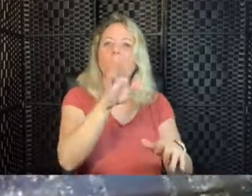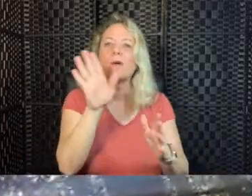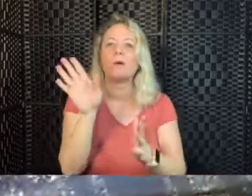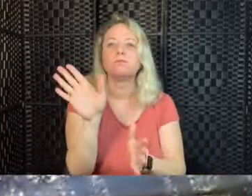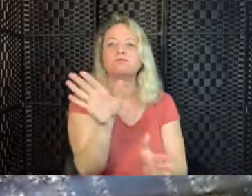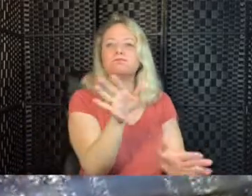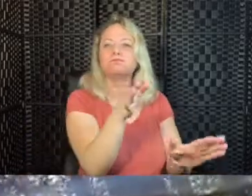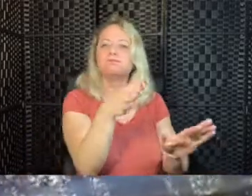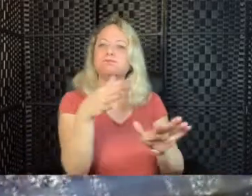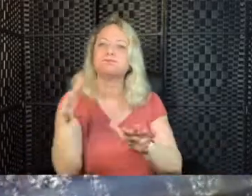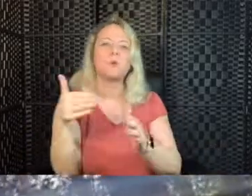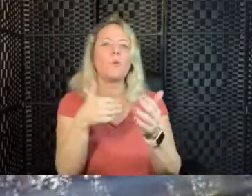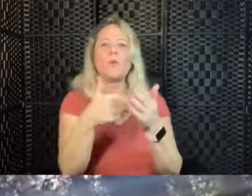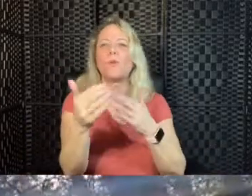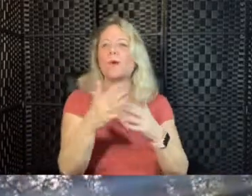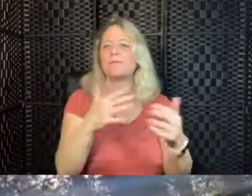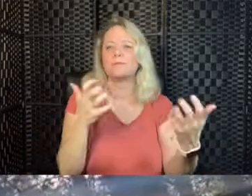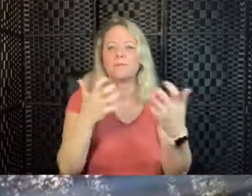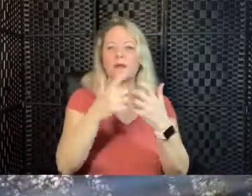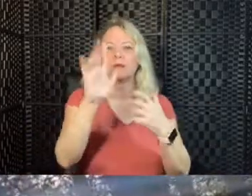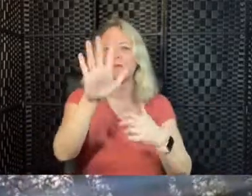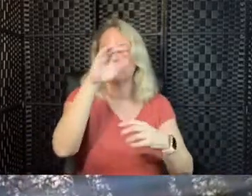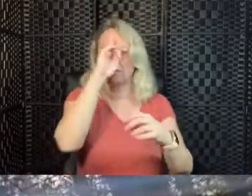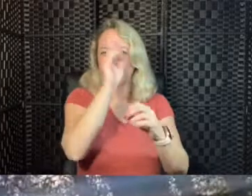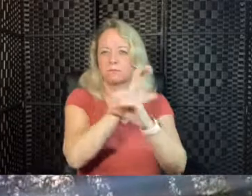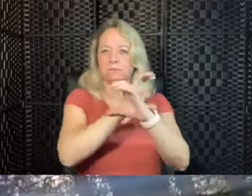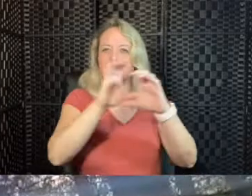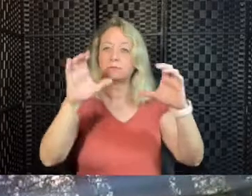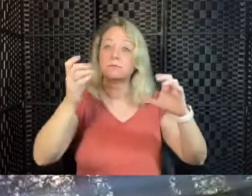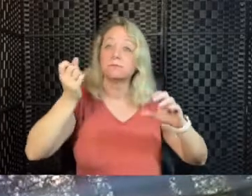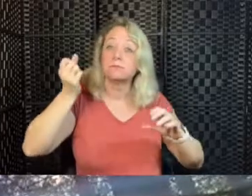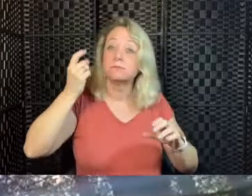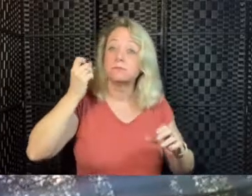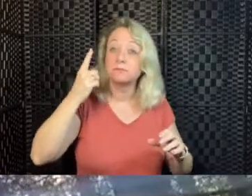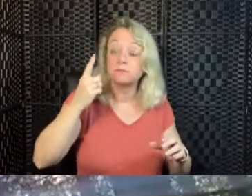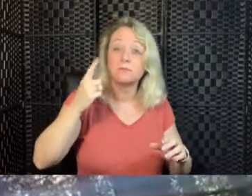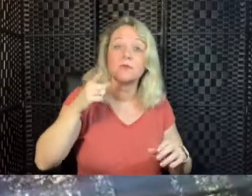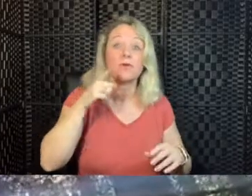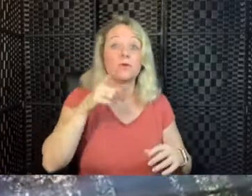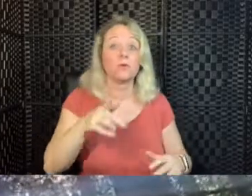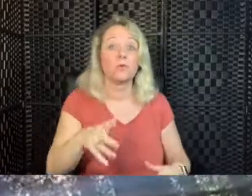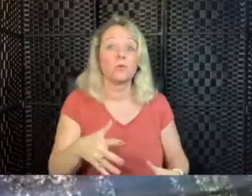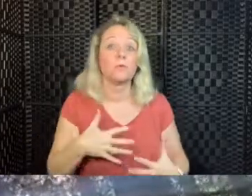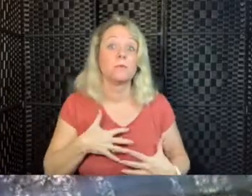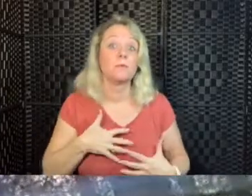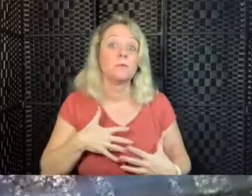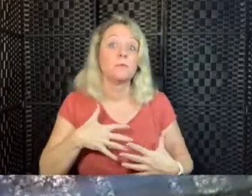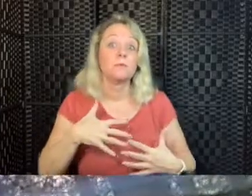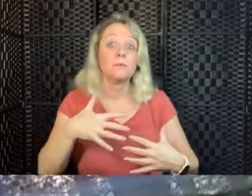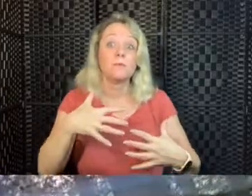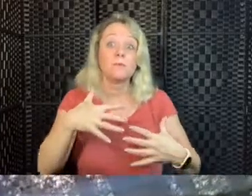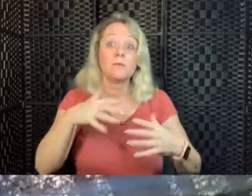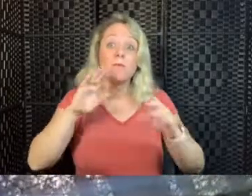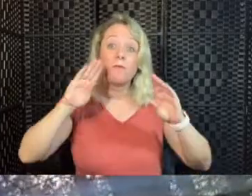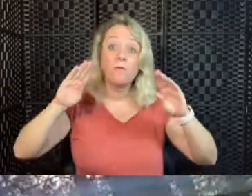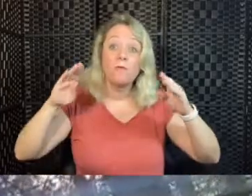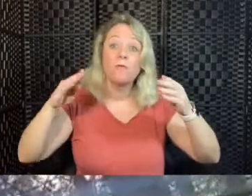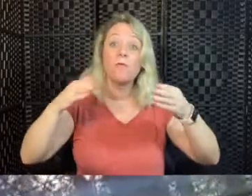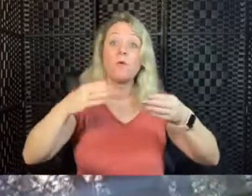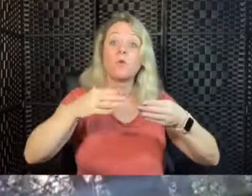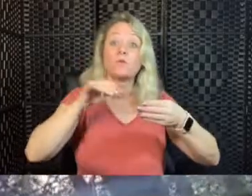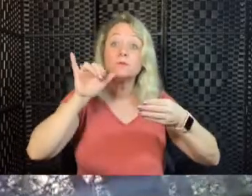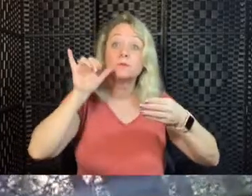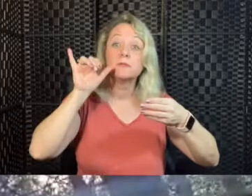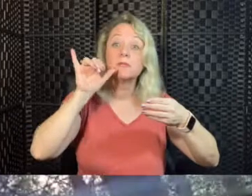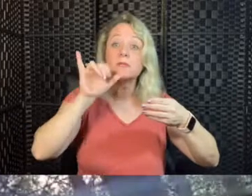it appears to you. on the high tone, breathing in 100% of our attention on our breath.